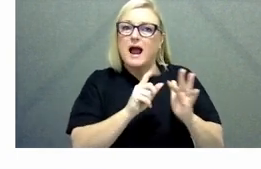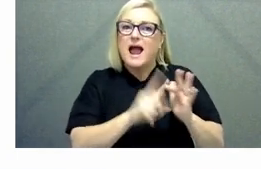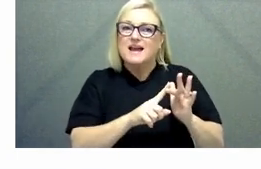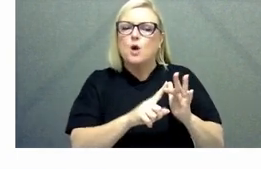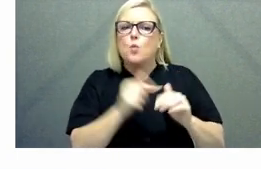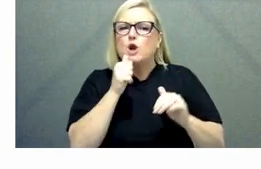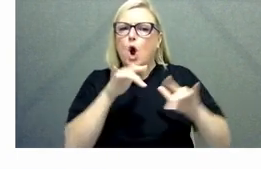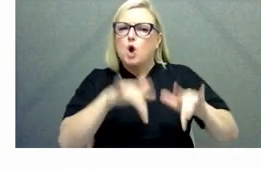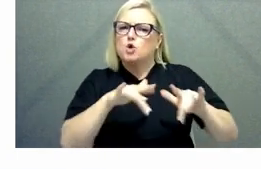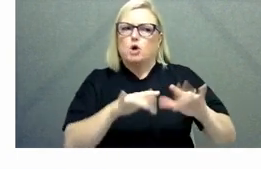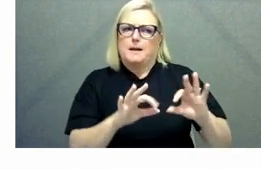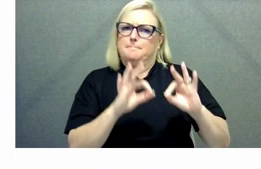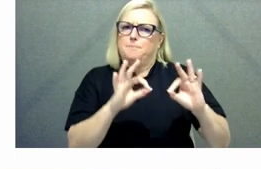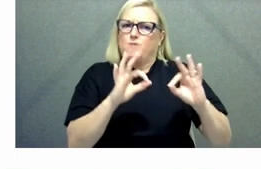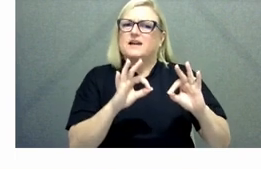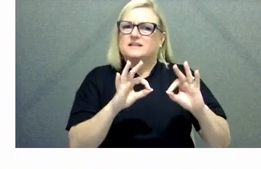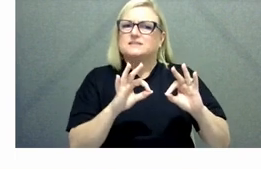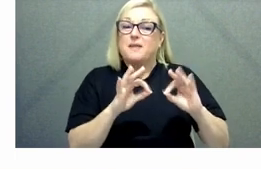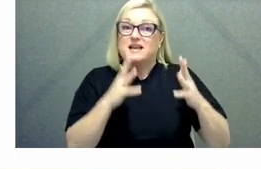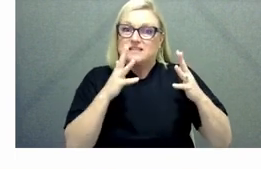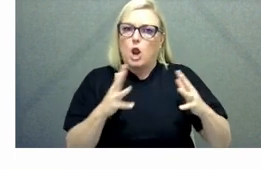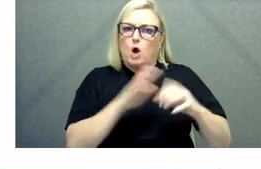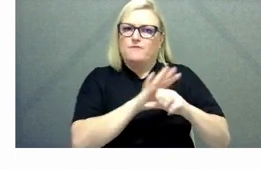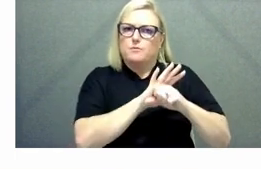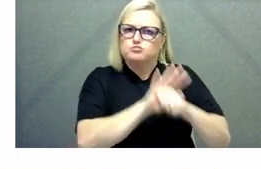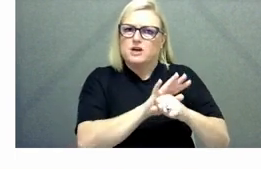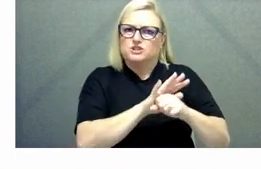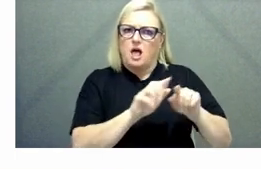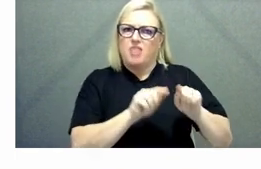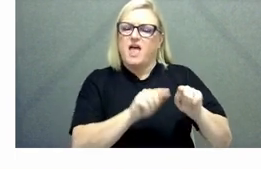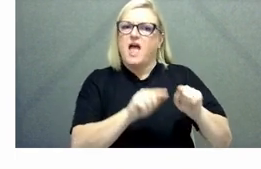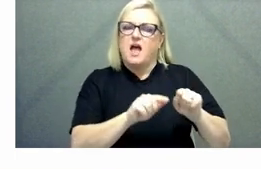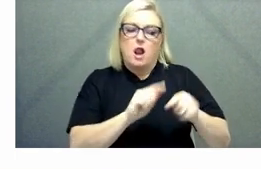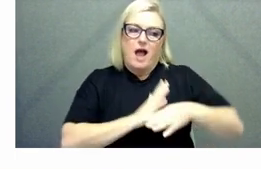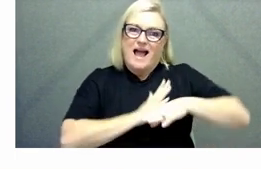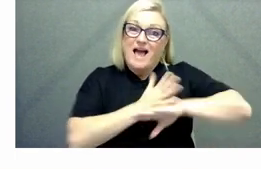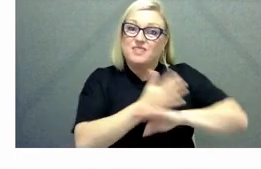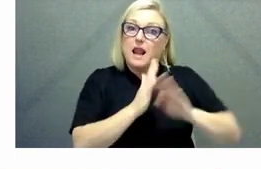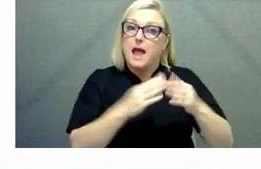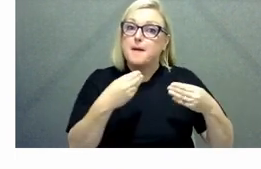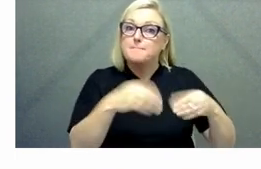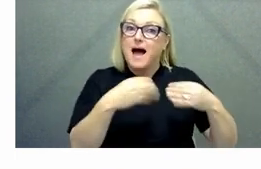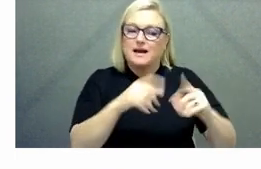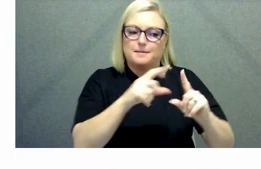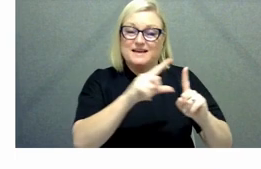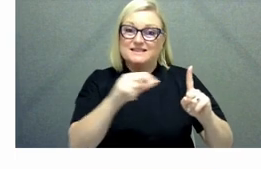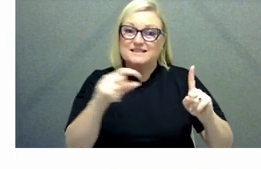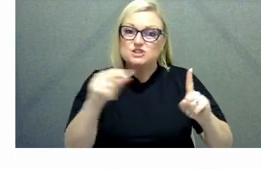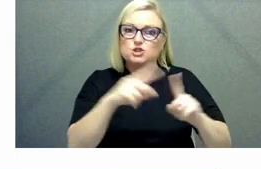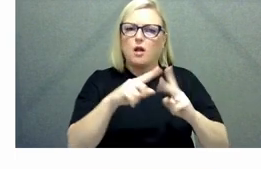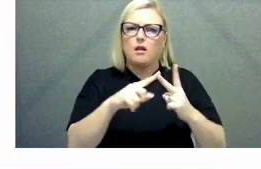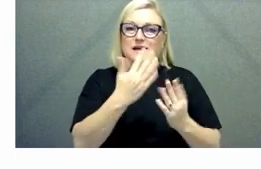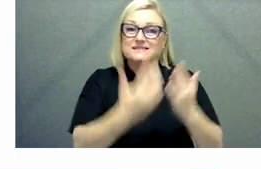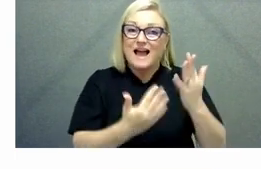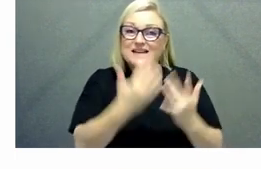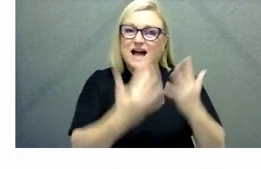really that is where we have the most pressure in terms of a labor market as well too in digital and in data but there's some great work